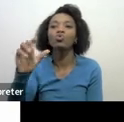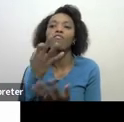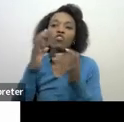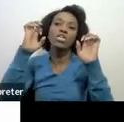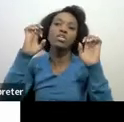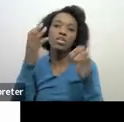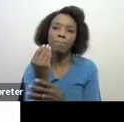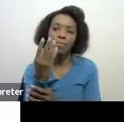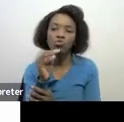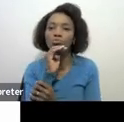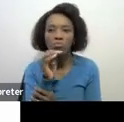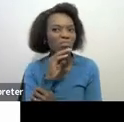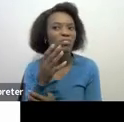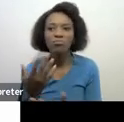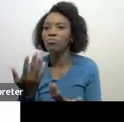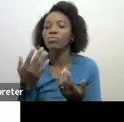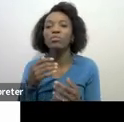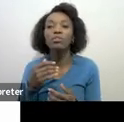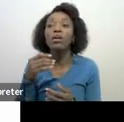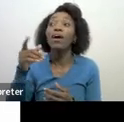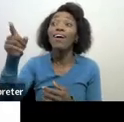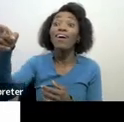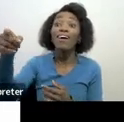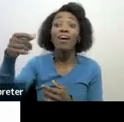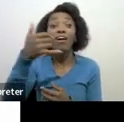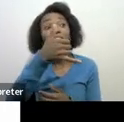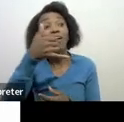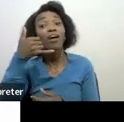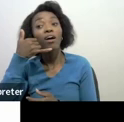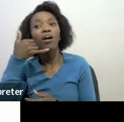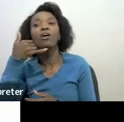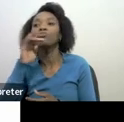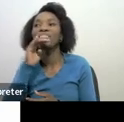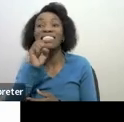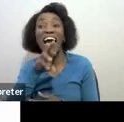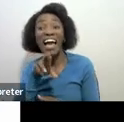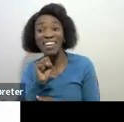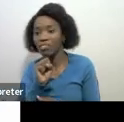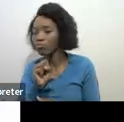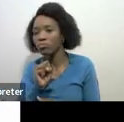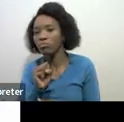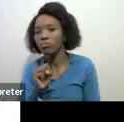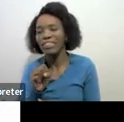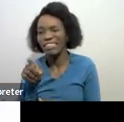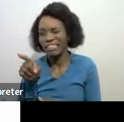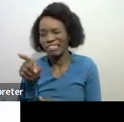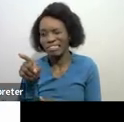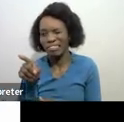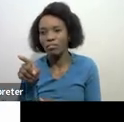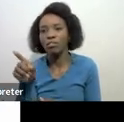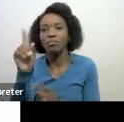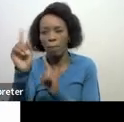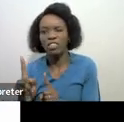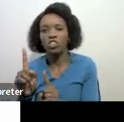meaning it's not going to be answered by SARS toll free line that you know this is a line